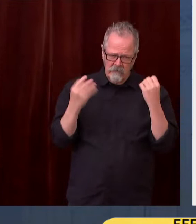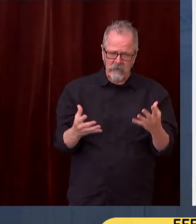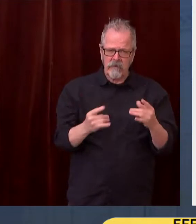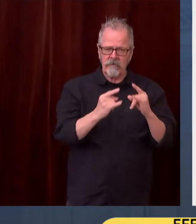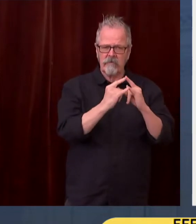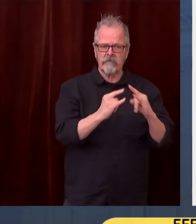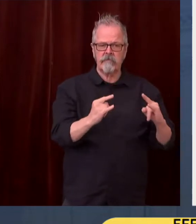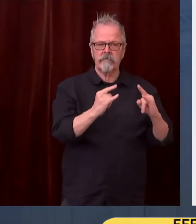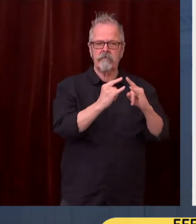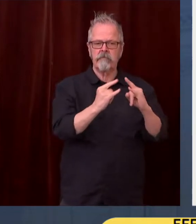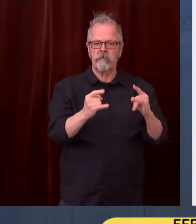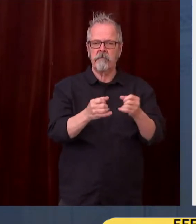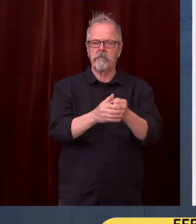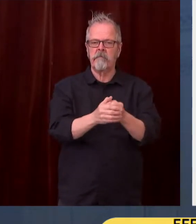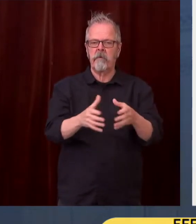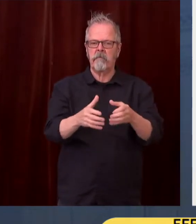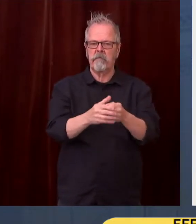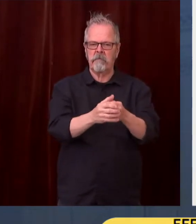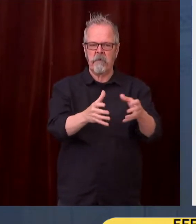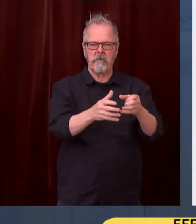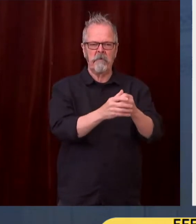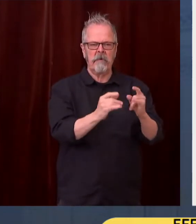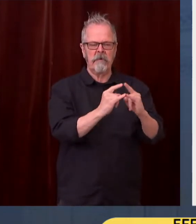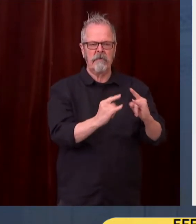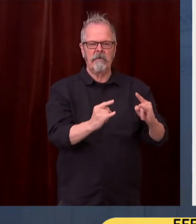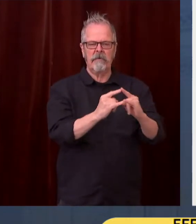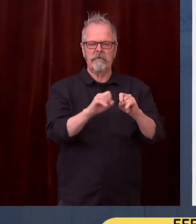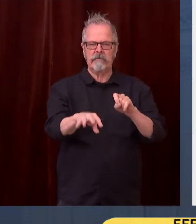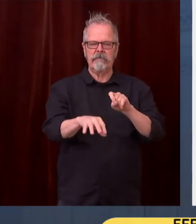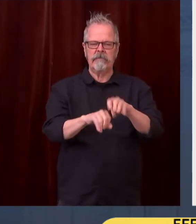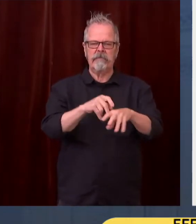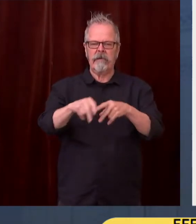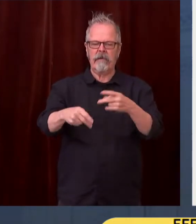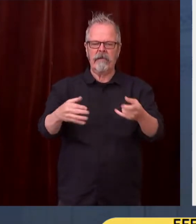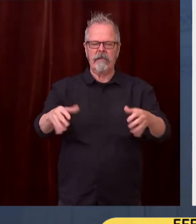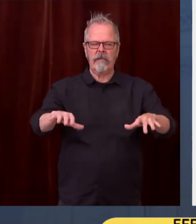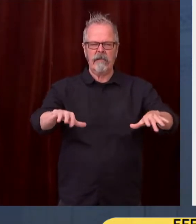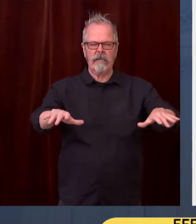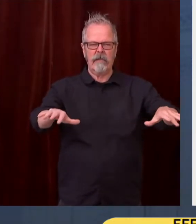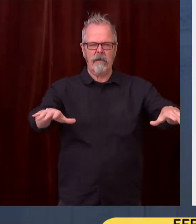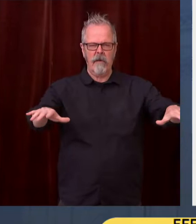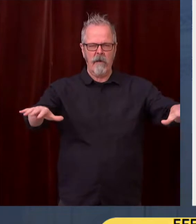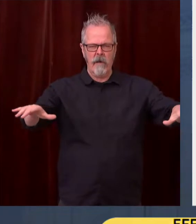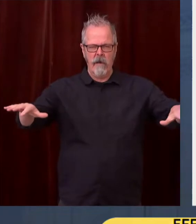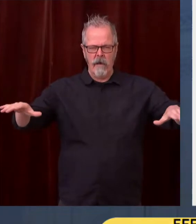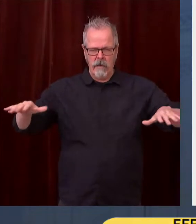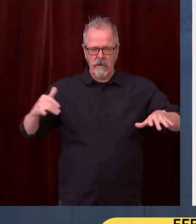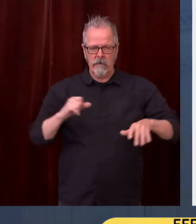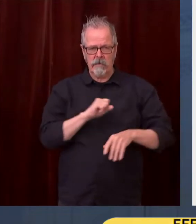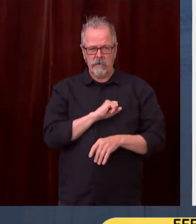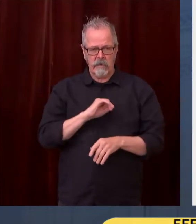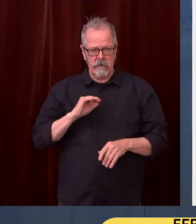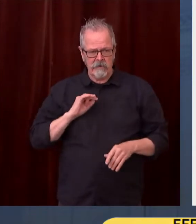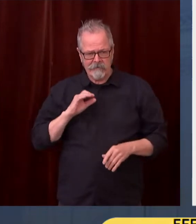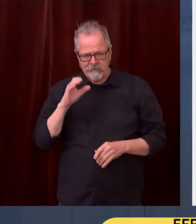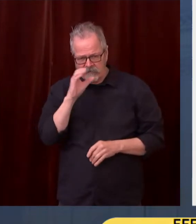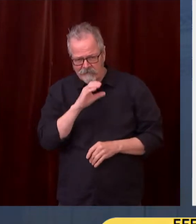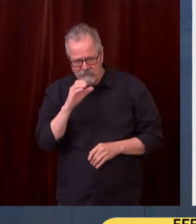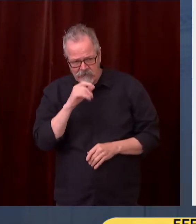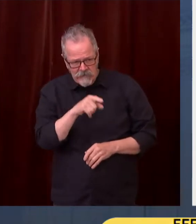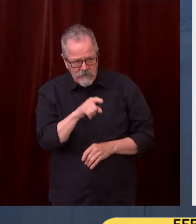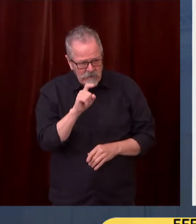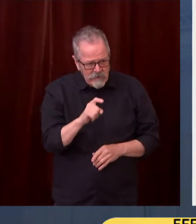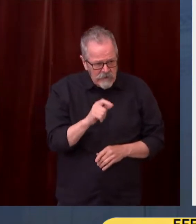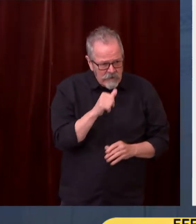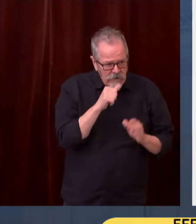spending more and more time attempting to find shelter space and housing that simply isn't there. Thanks to the American rescue plan,